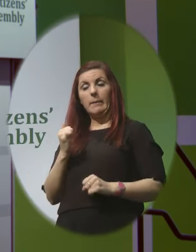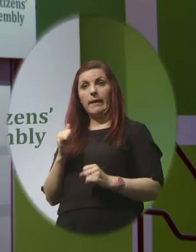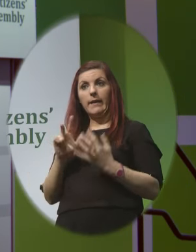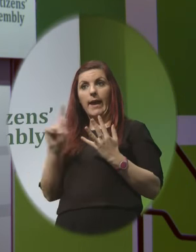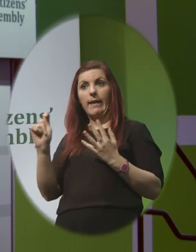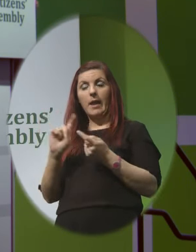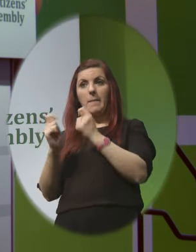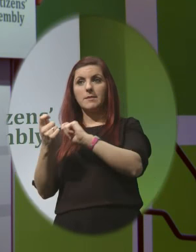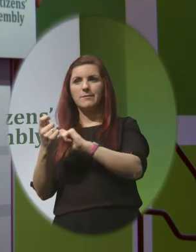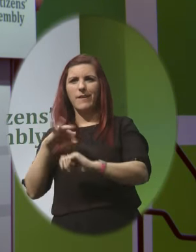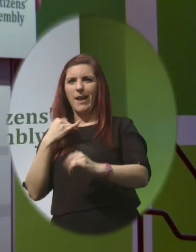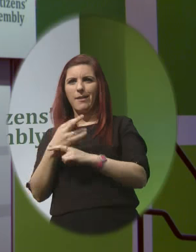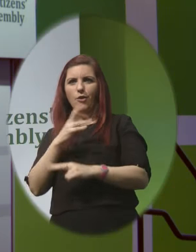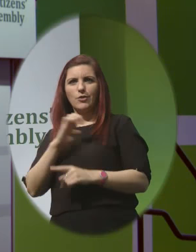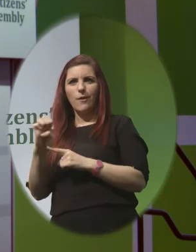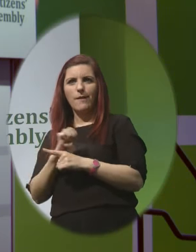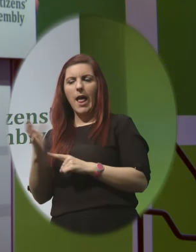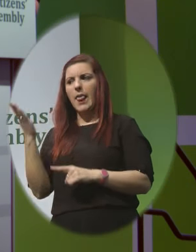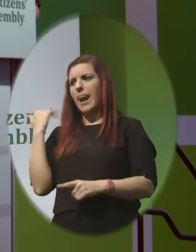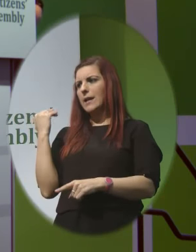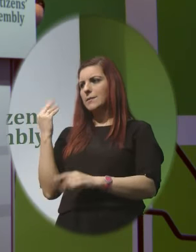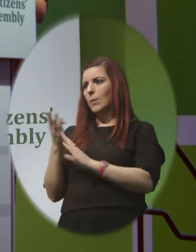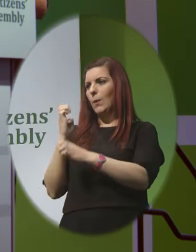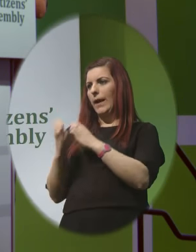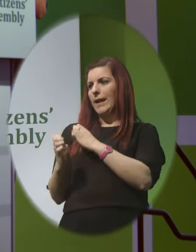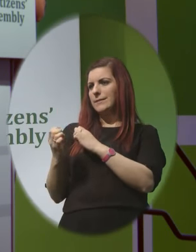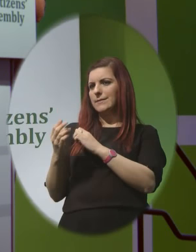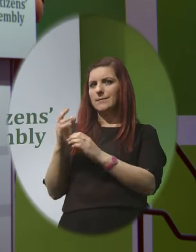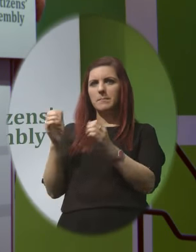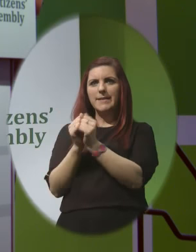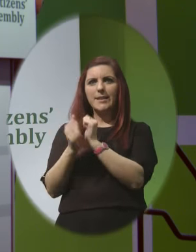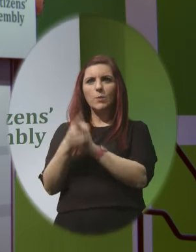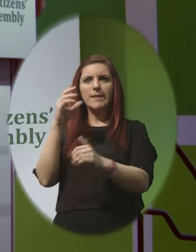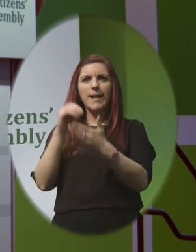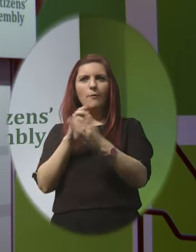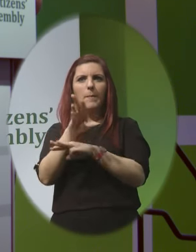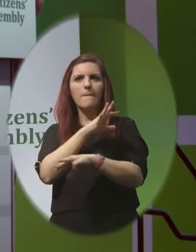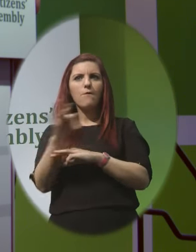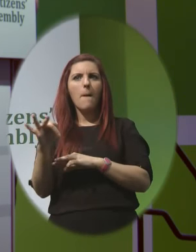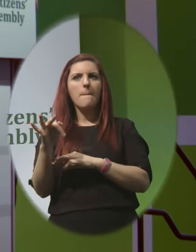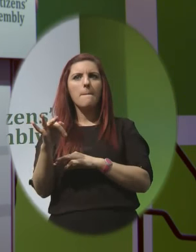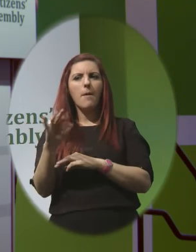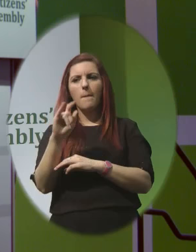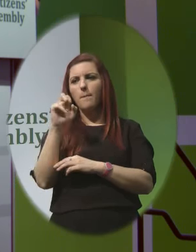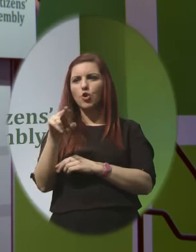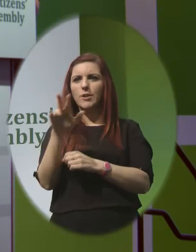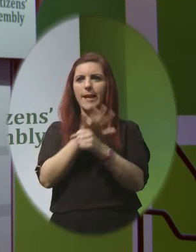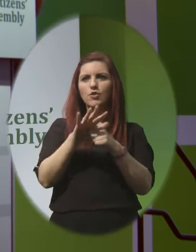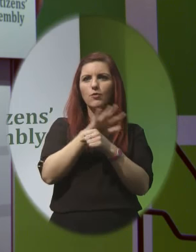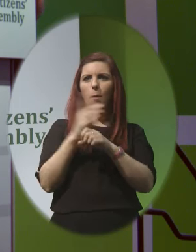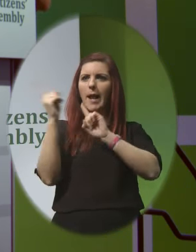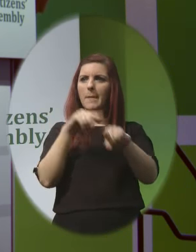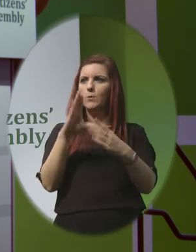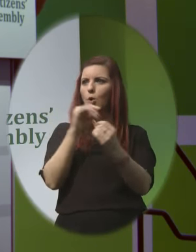session, you even had representatives of the abortion industry brought in to address you You heard from Dr. Patricia Lohr, Medical